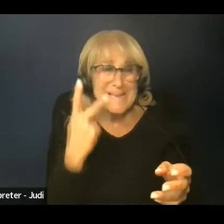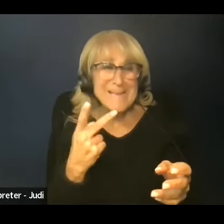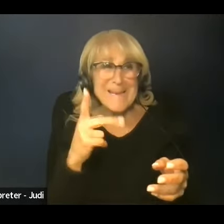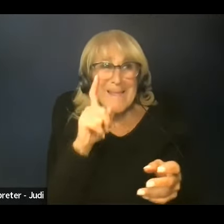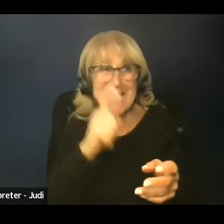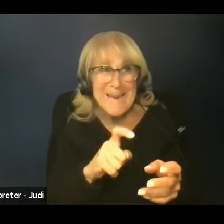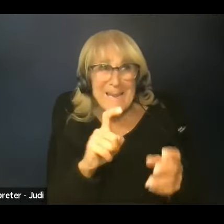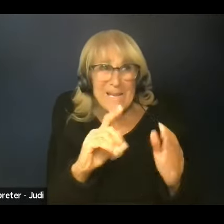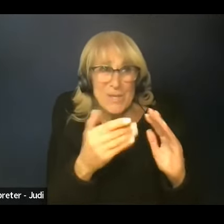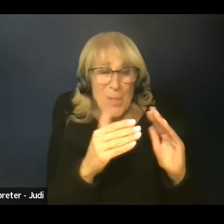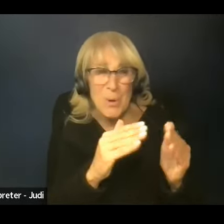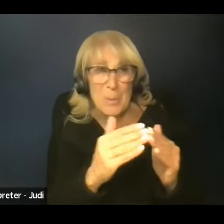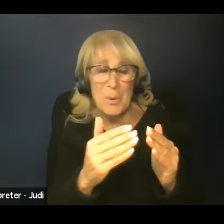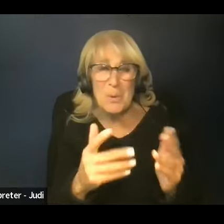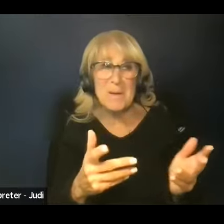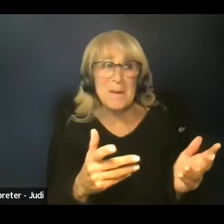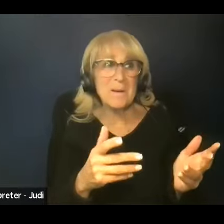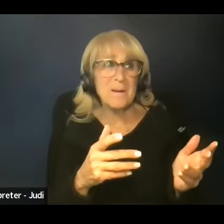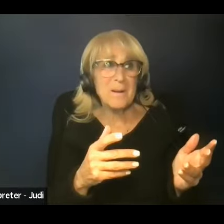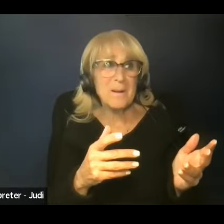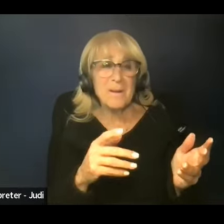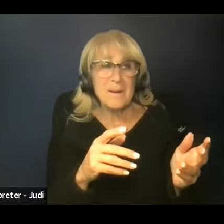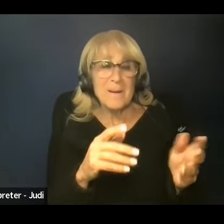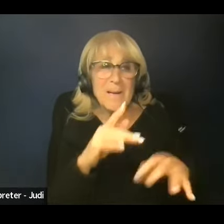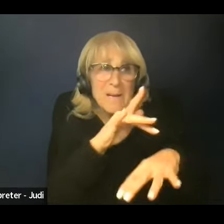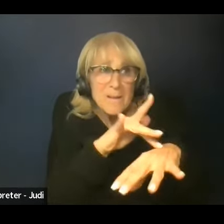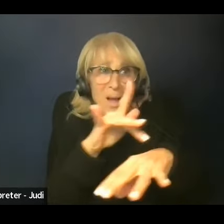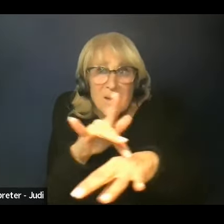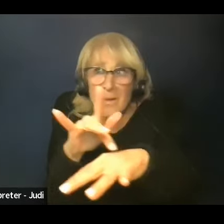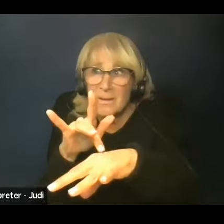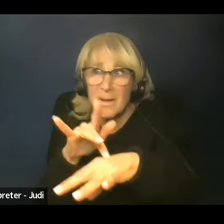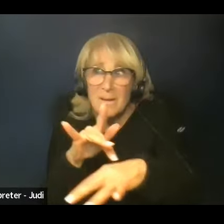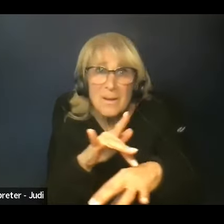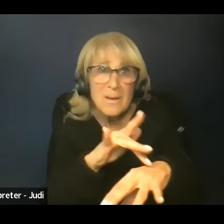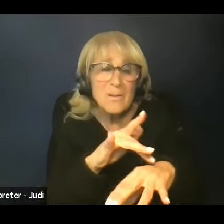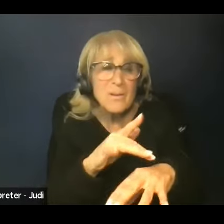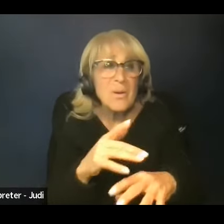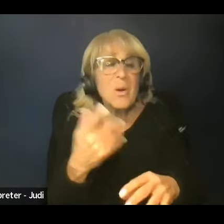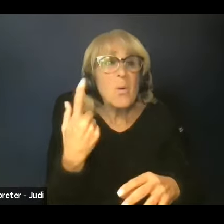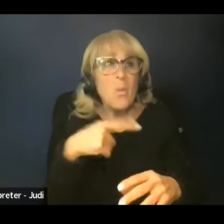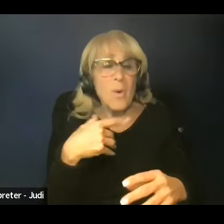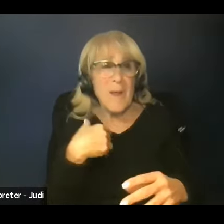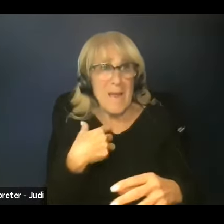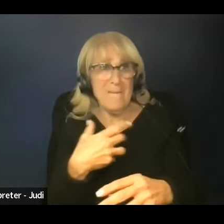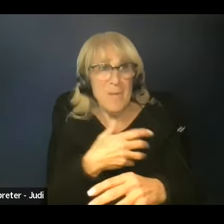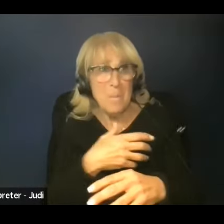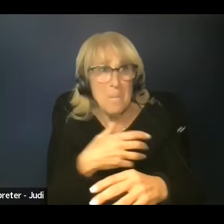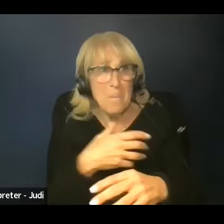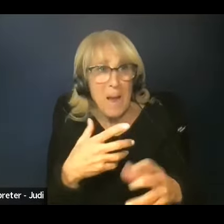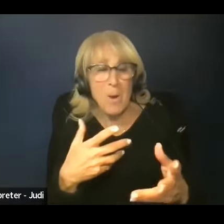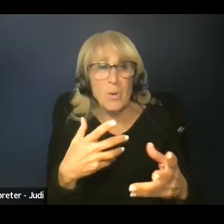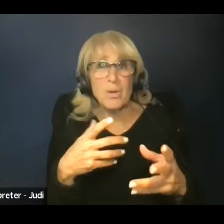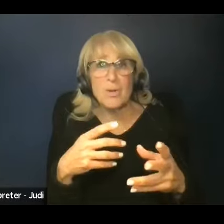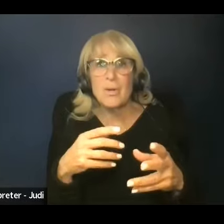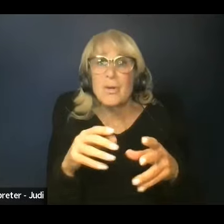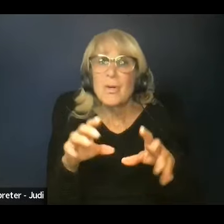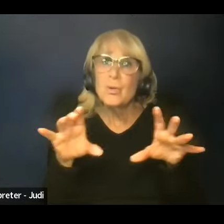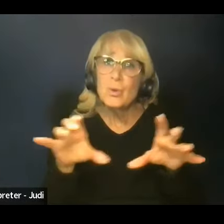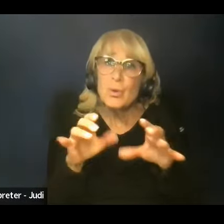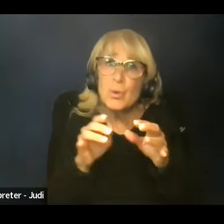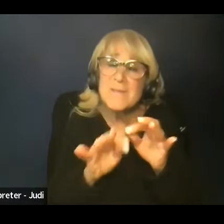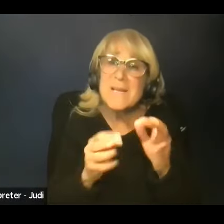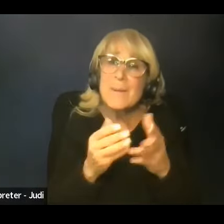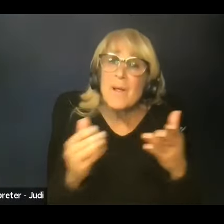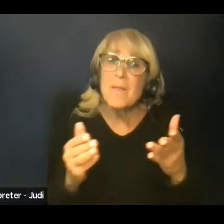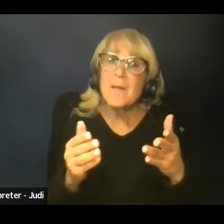our communities are, you know, and also know that we have the power to do simple things to